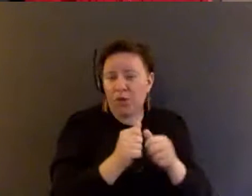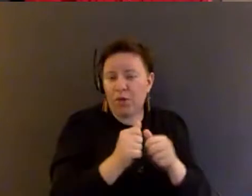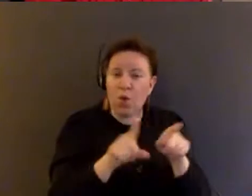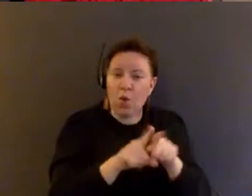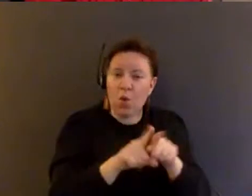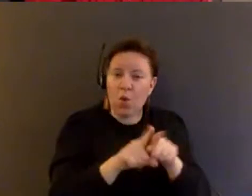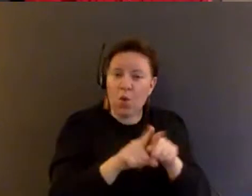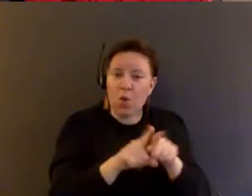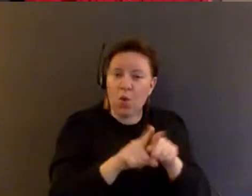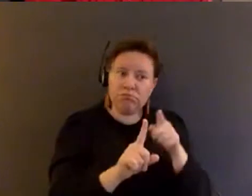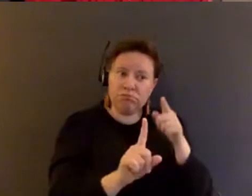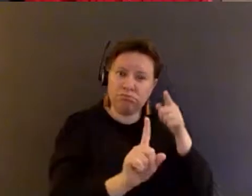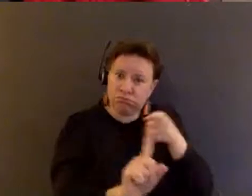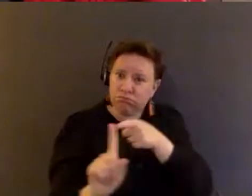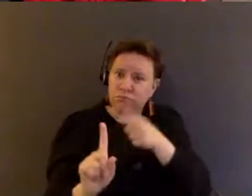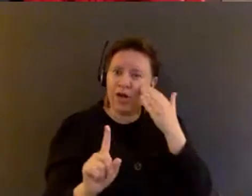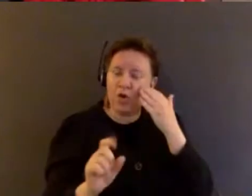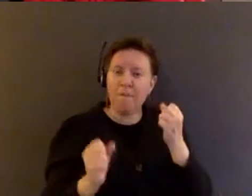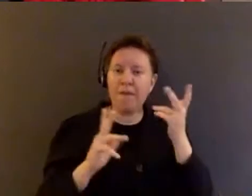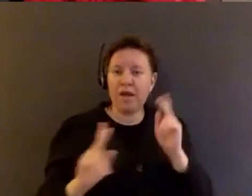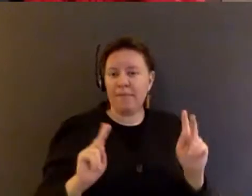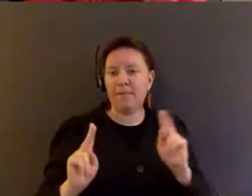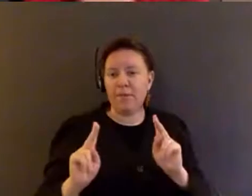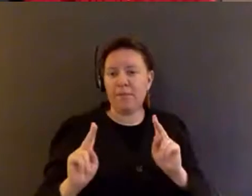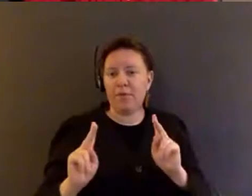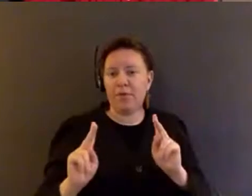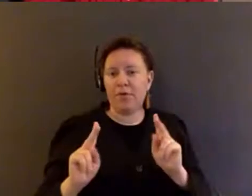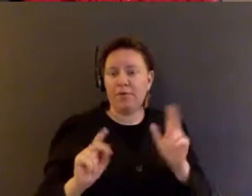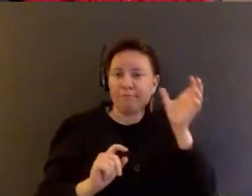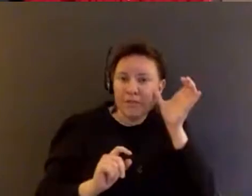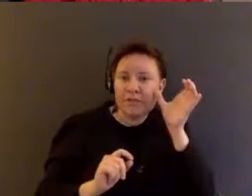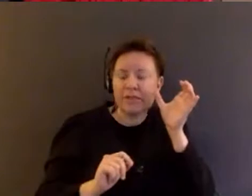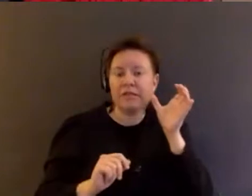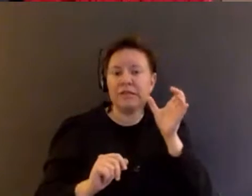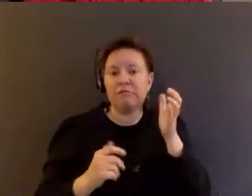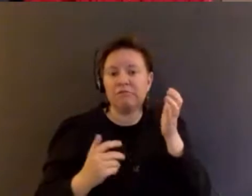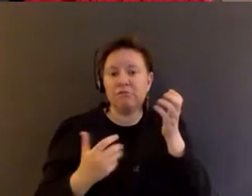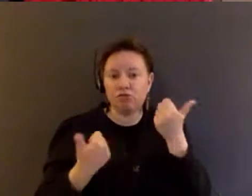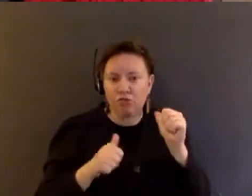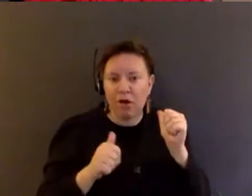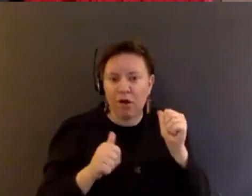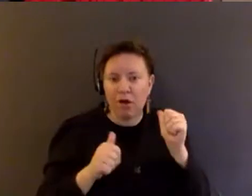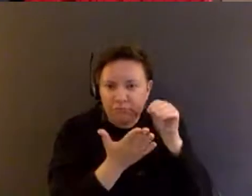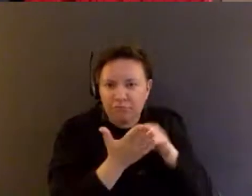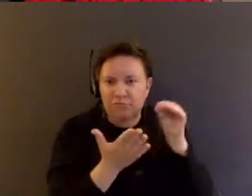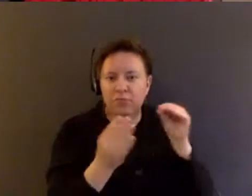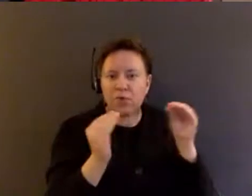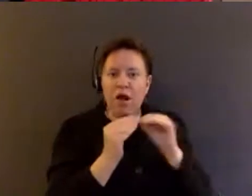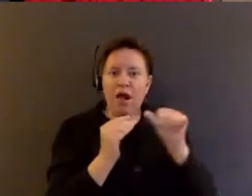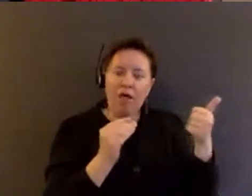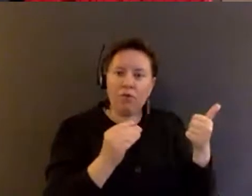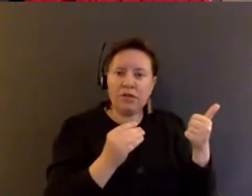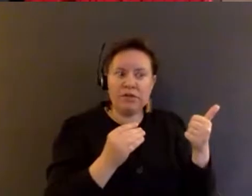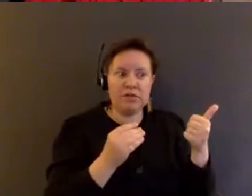know many people that are, um, that are listening and watching are trying to find out other ways to plug in